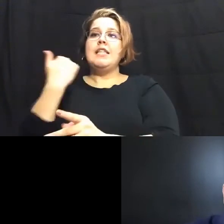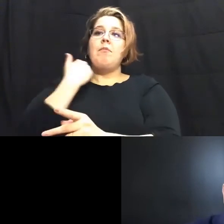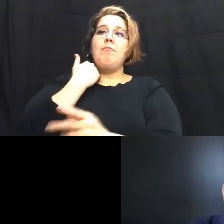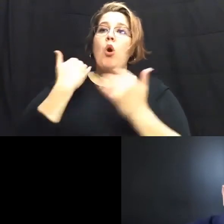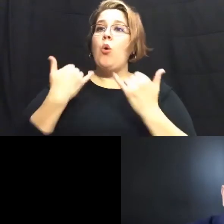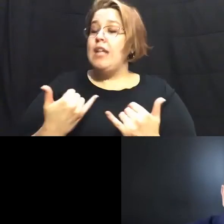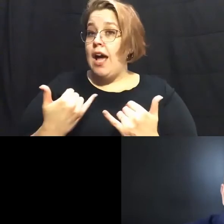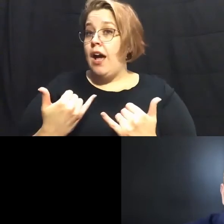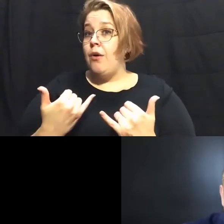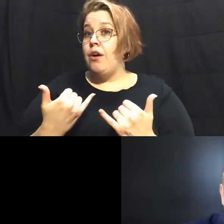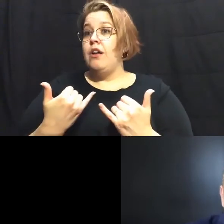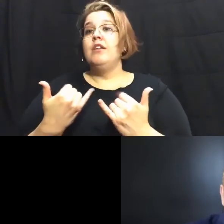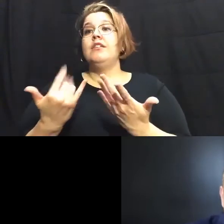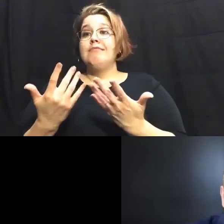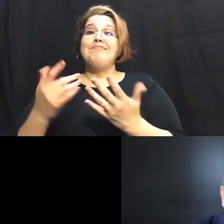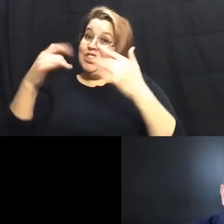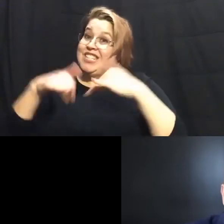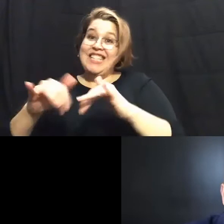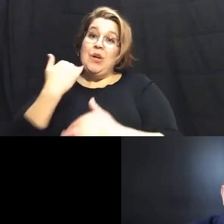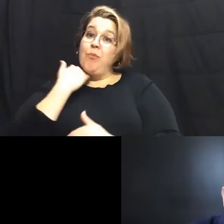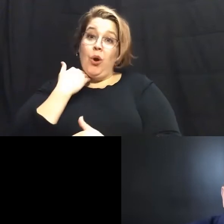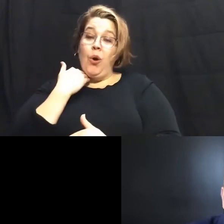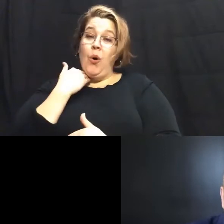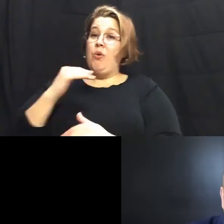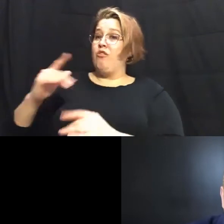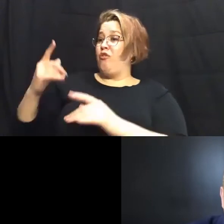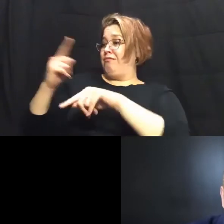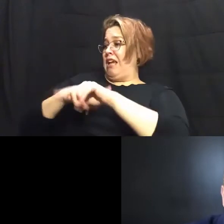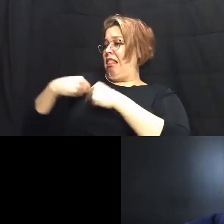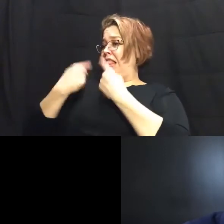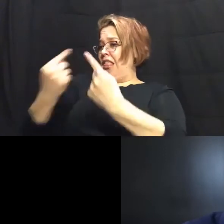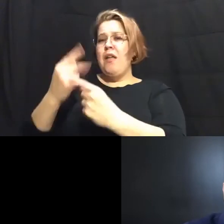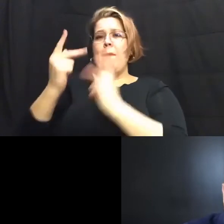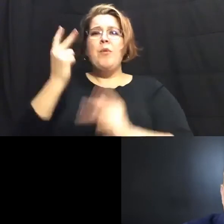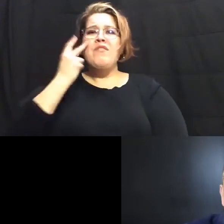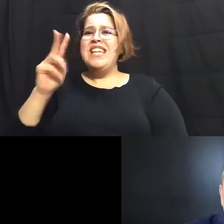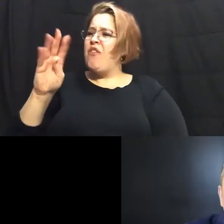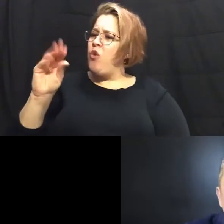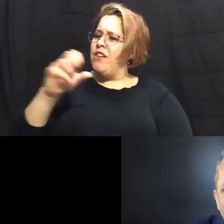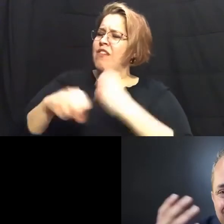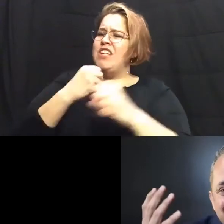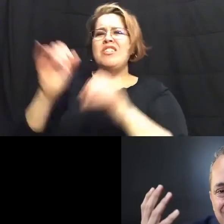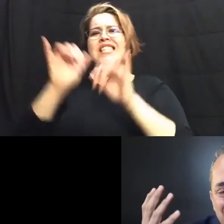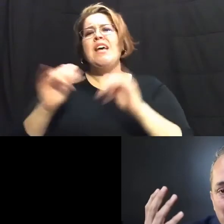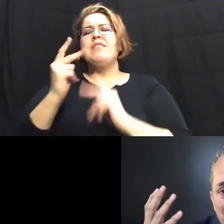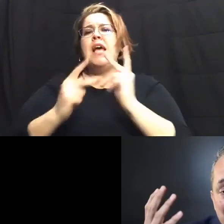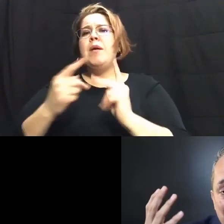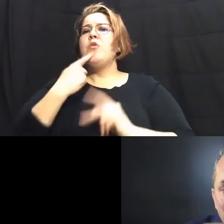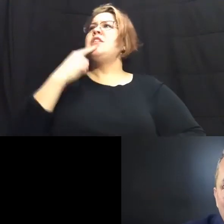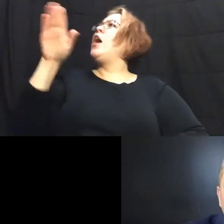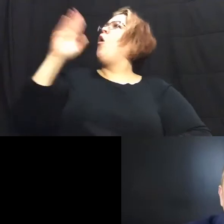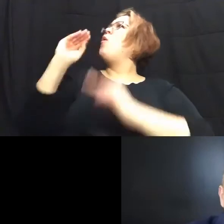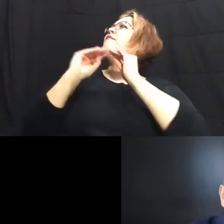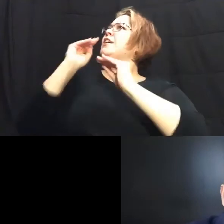nobody knows that better than our seniors because they've seen it for 40 50 years and it's the same people telling us they're gonna fix it